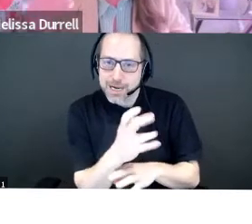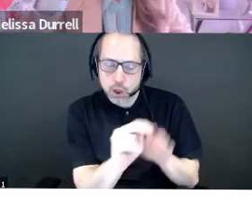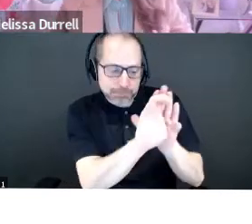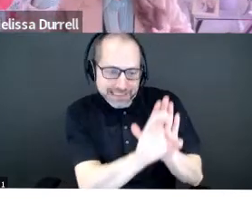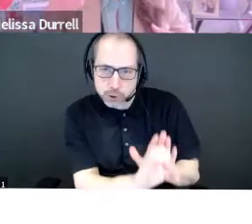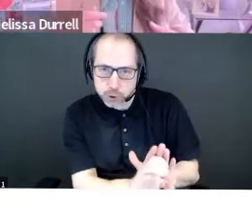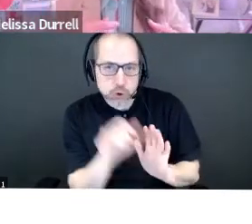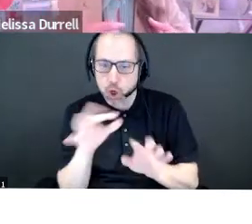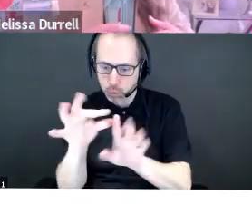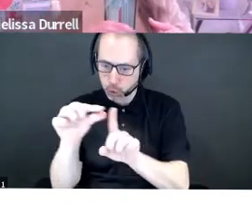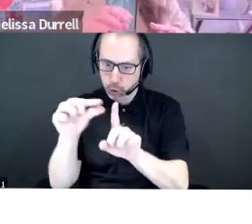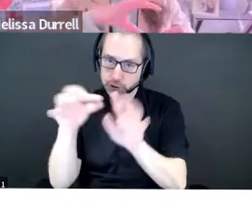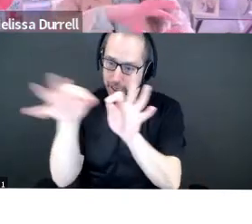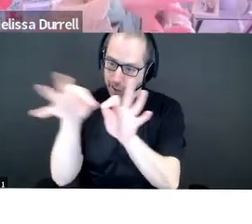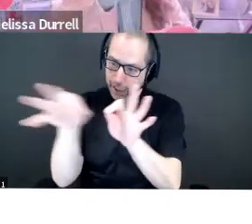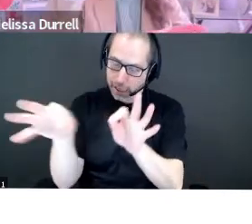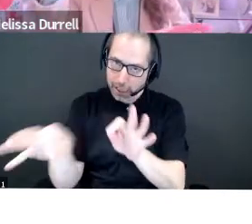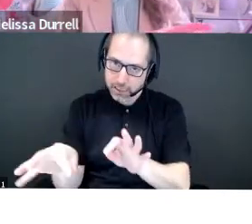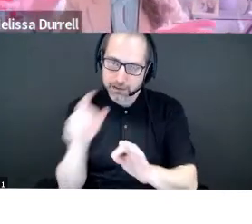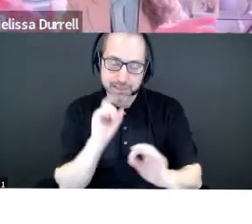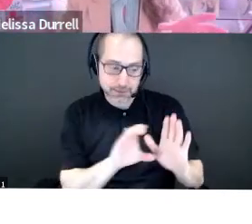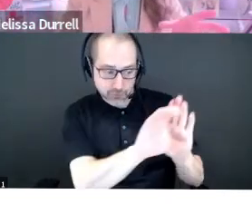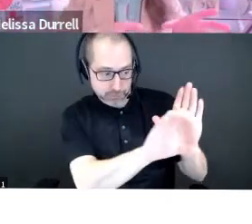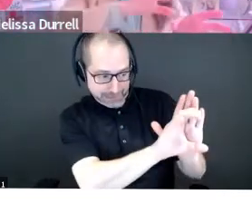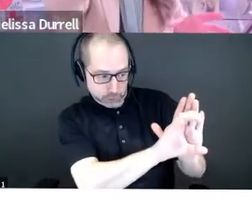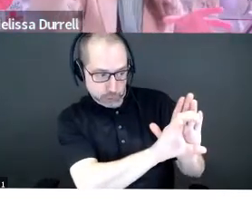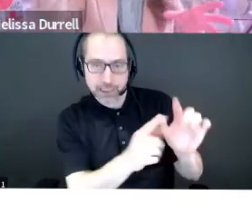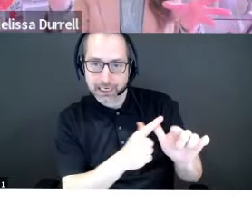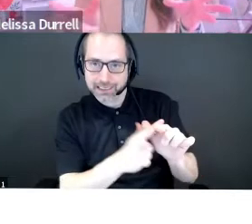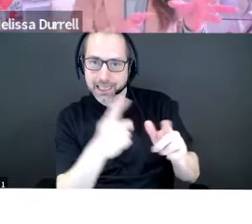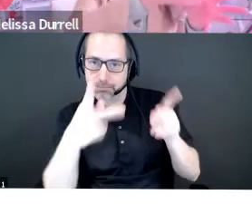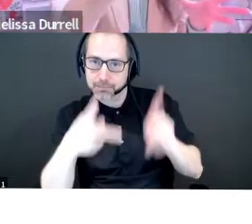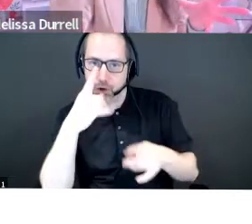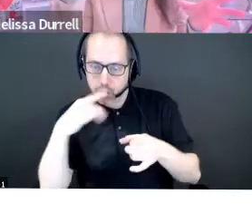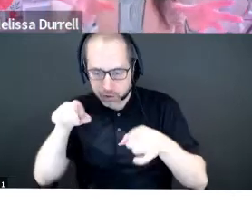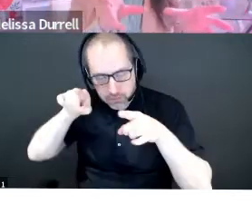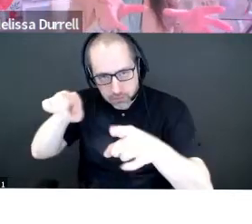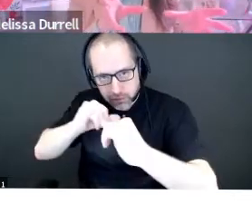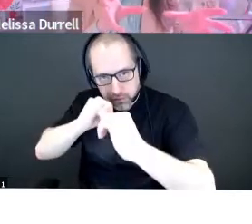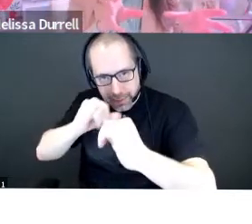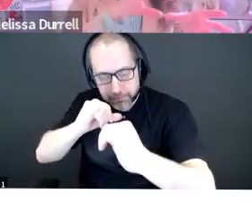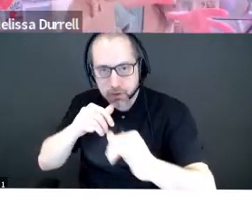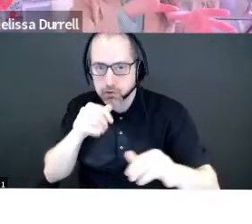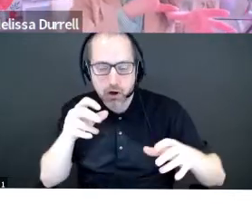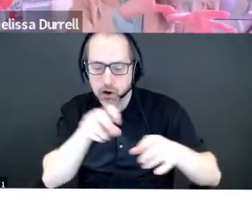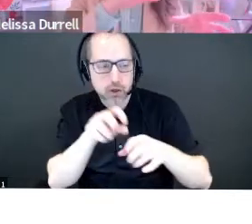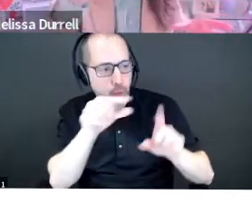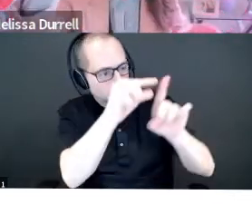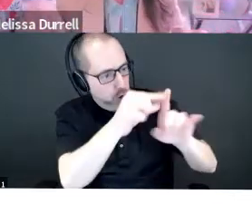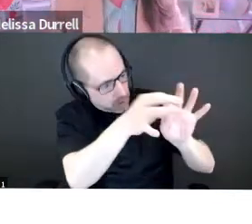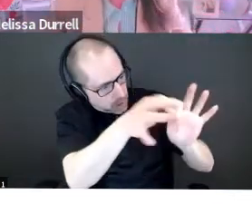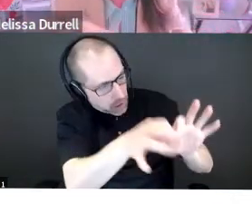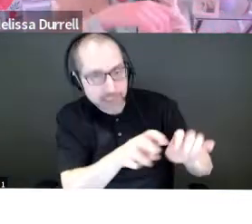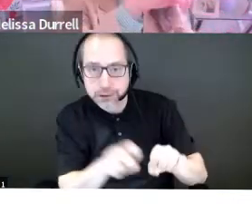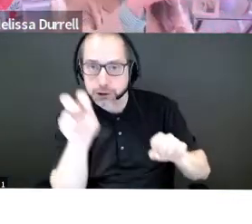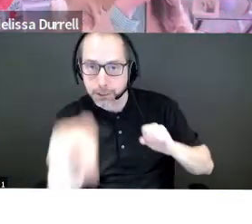ahead of you. So it because you put up a big, a big sort of roundy graph here, they're going to see it. And